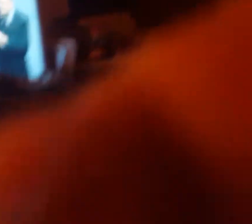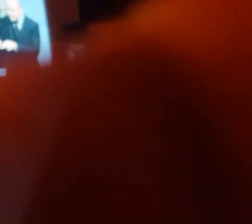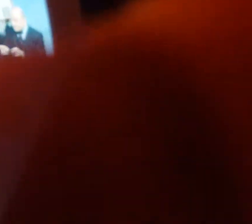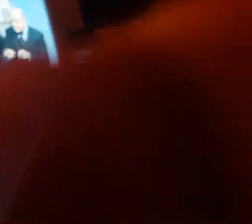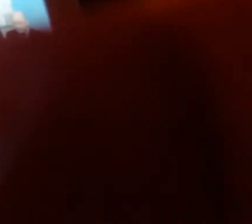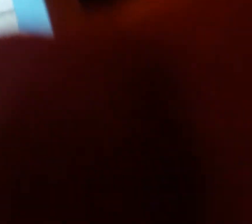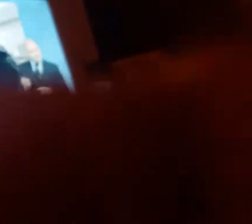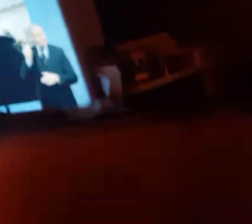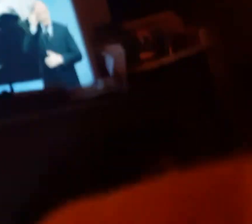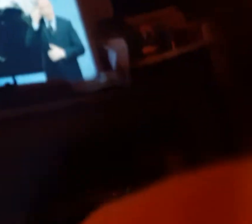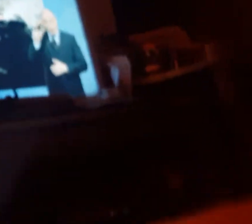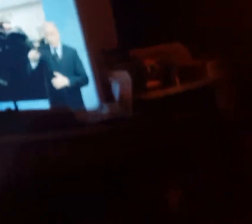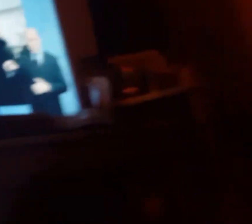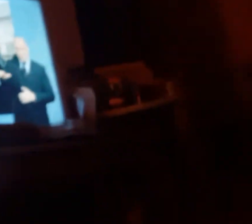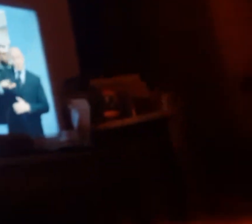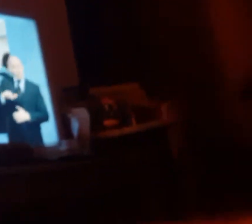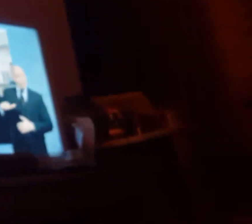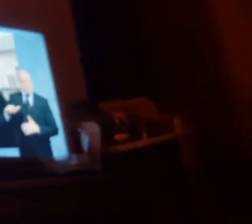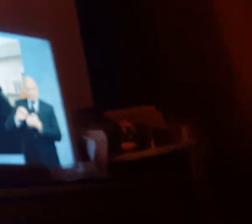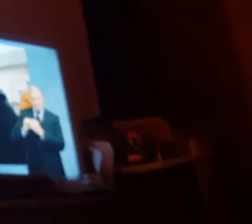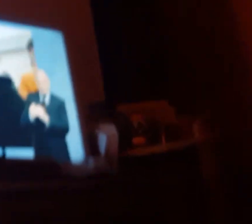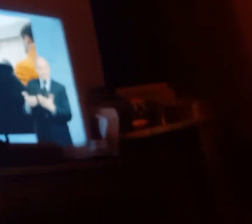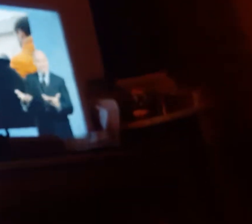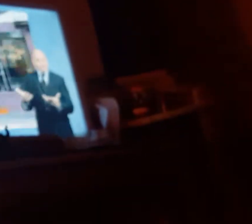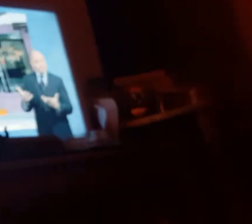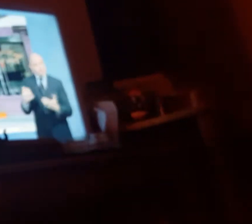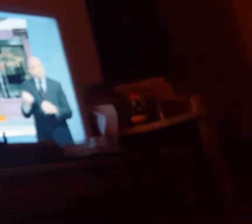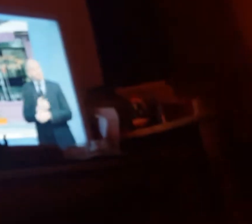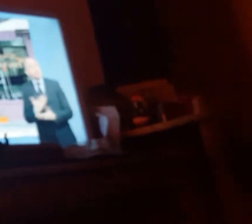And there is nothing they can do about it.